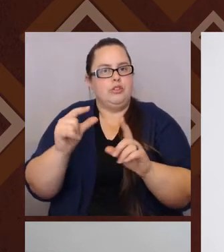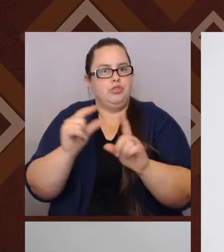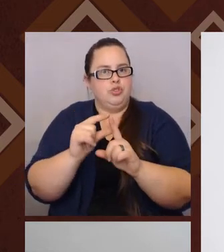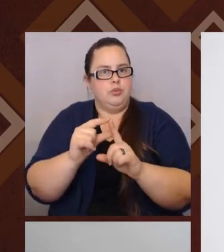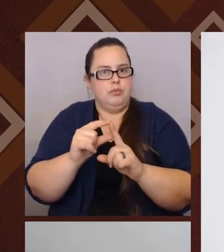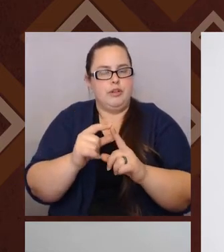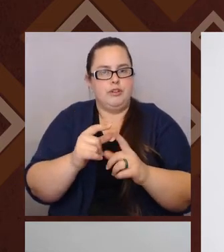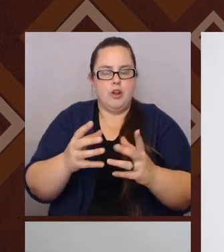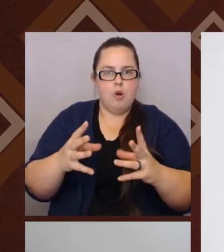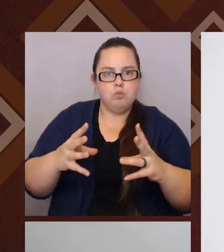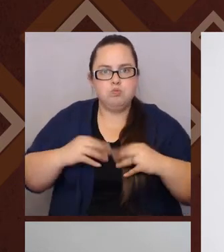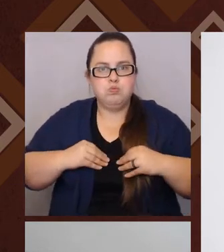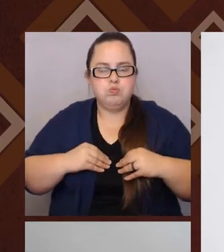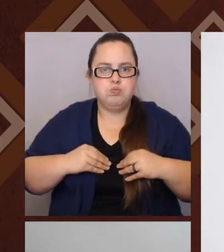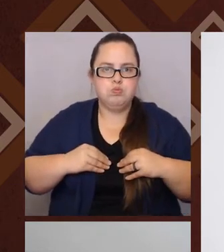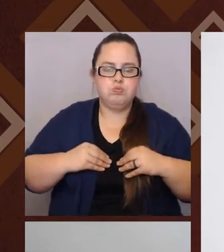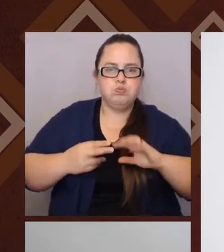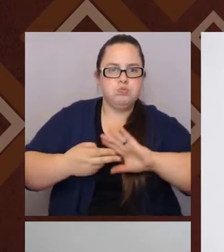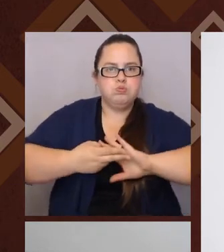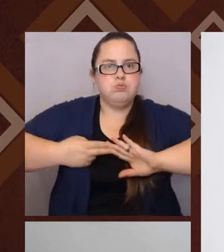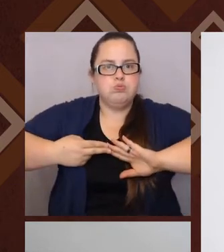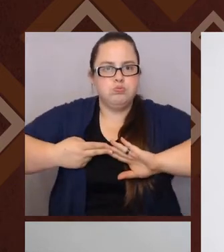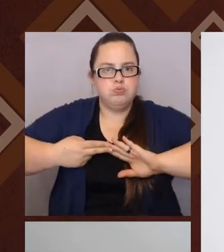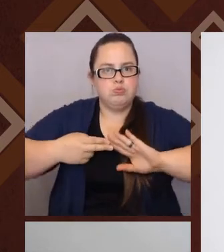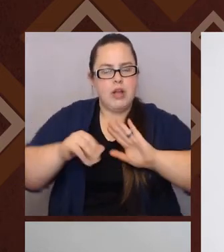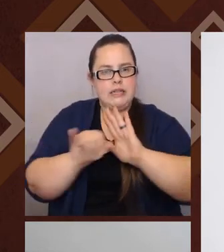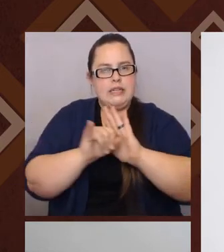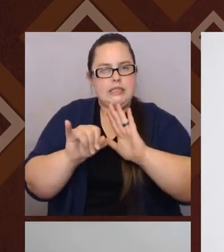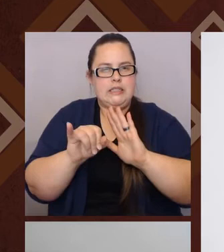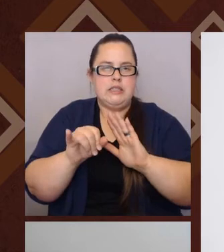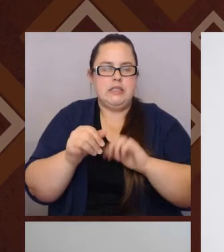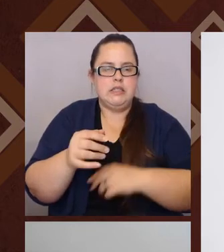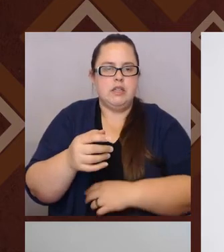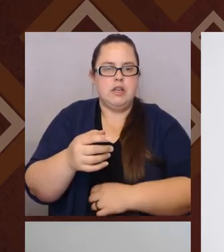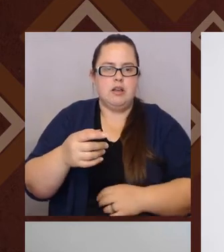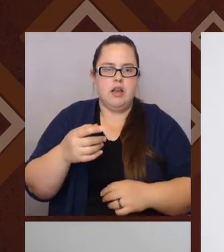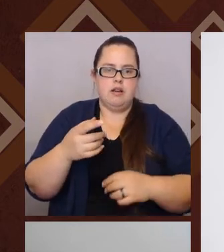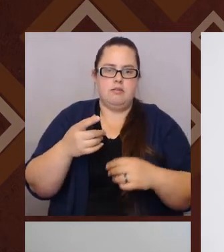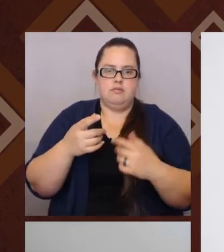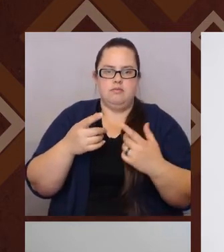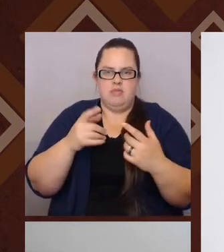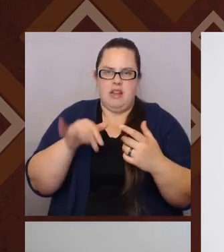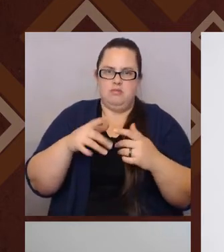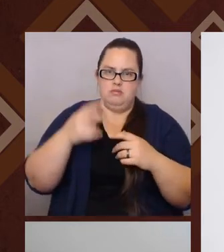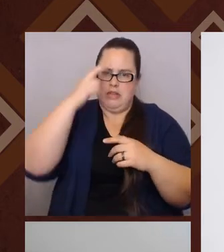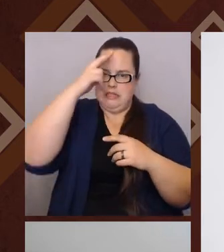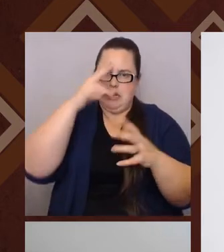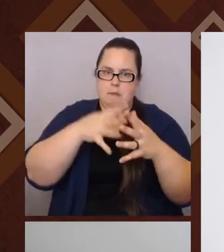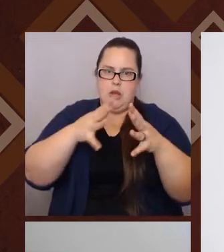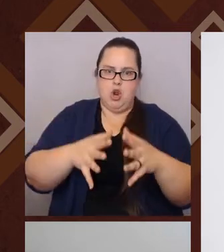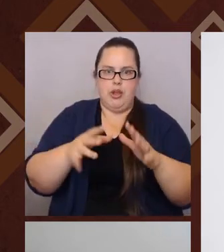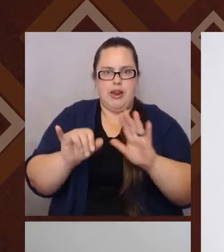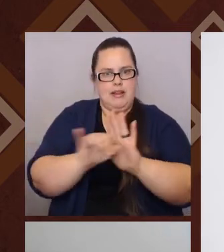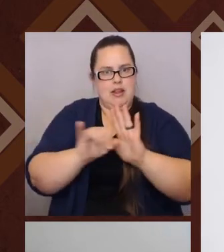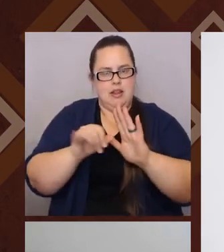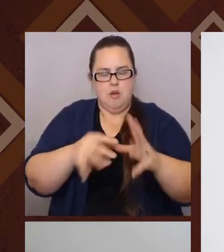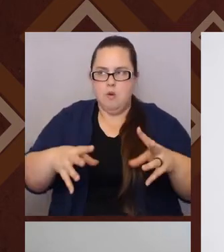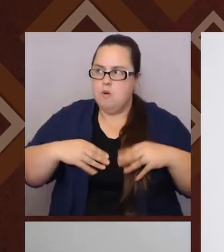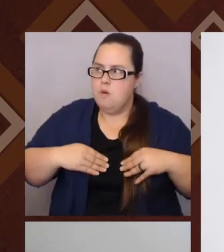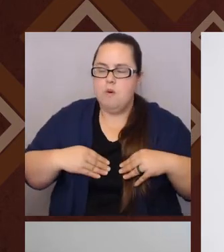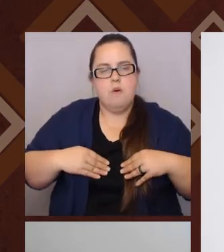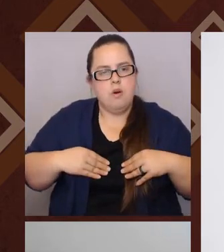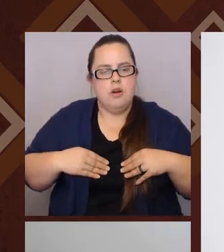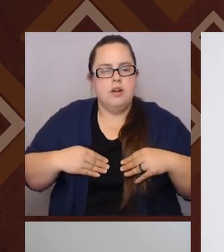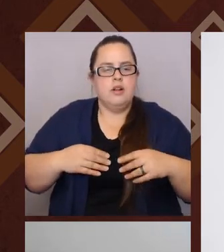identity in the 1930s and forties, especially this idea of a Mexican American identity. And I say below the original